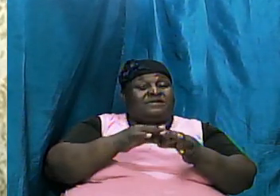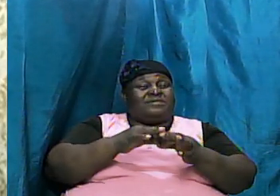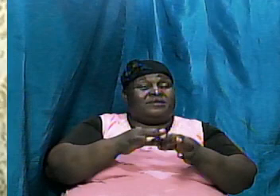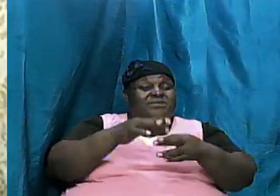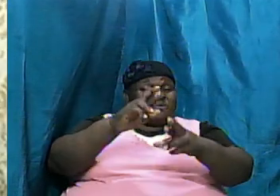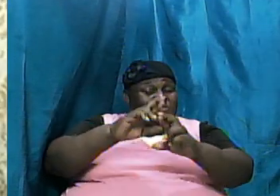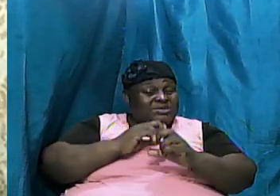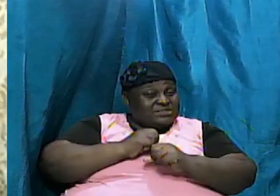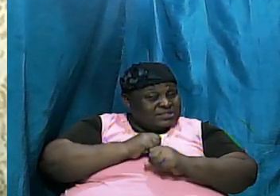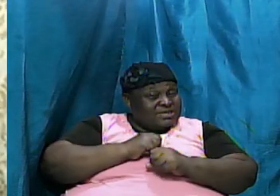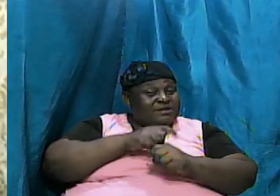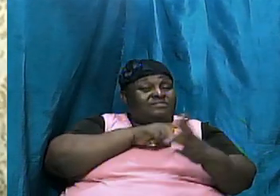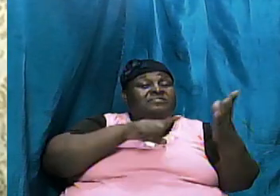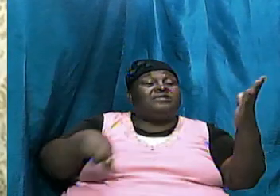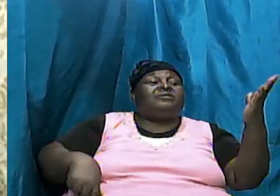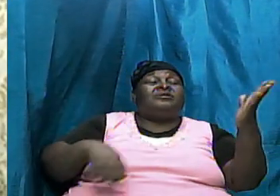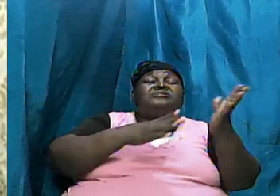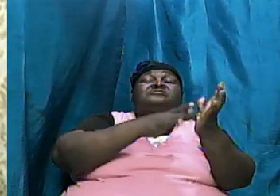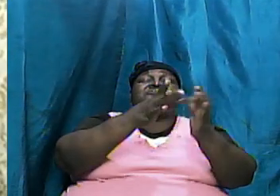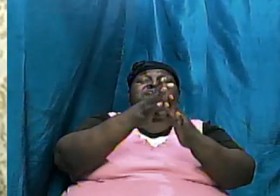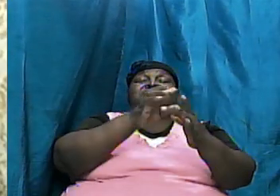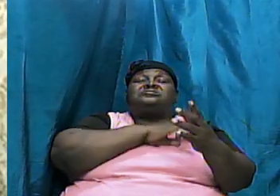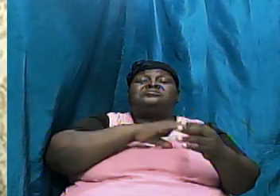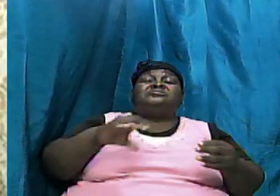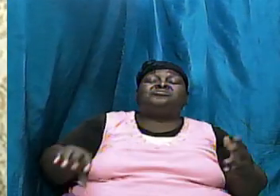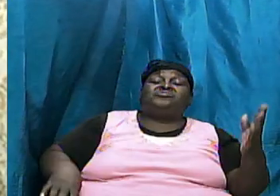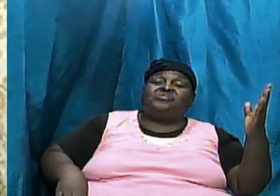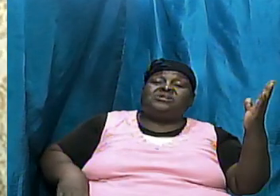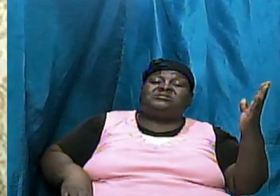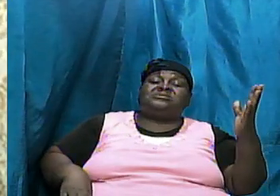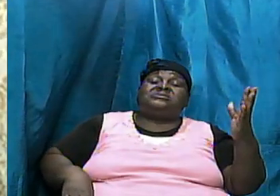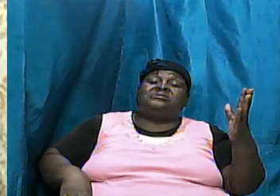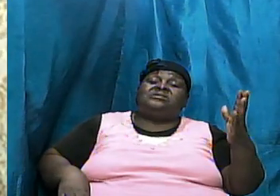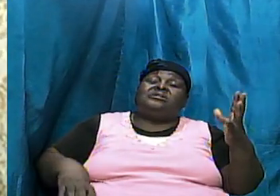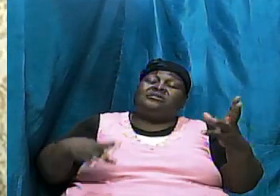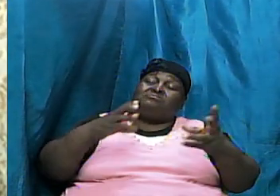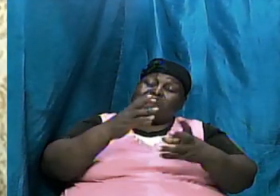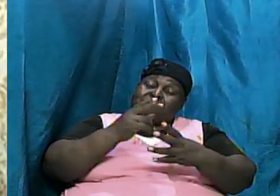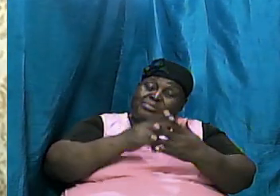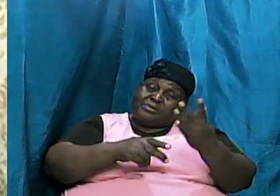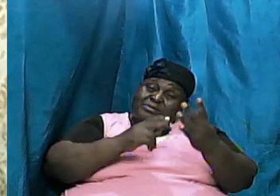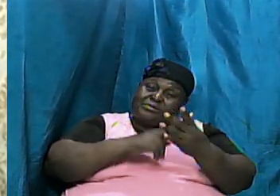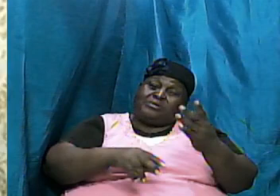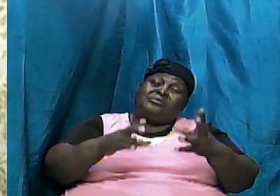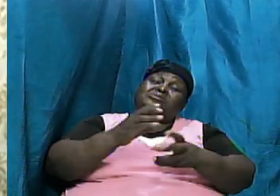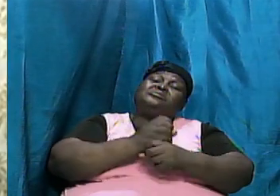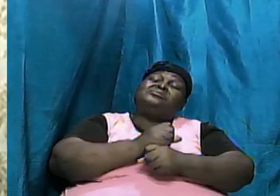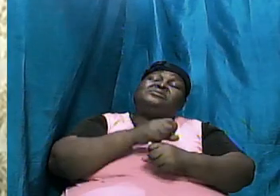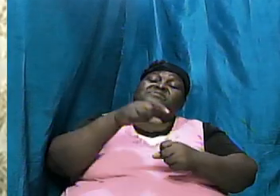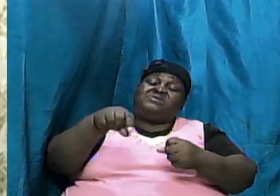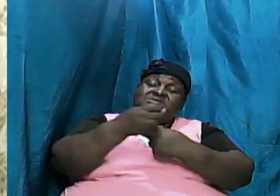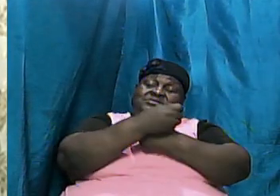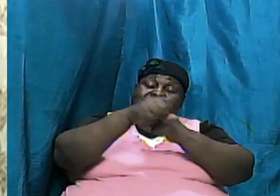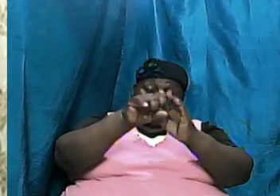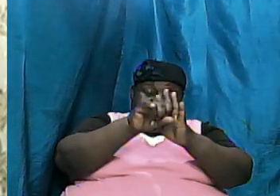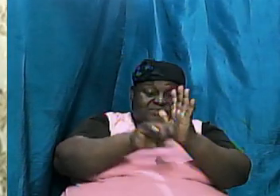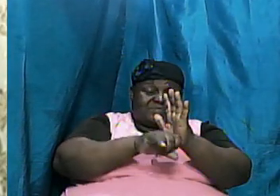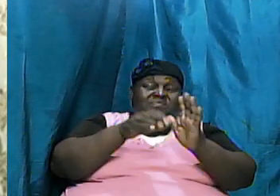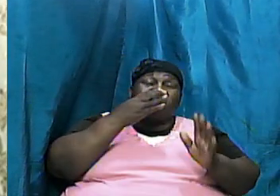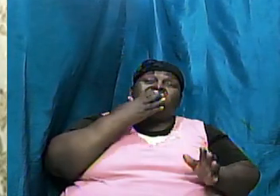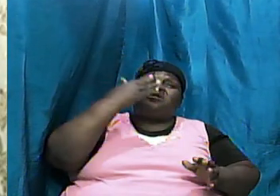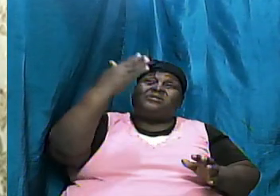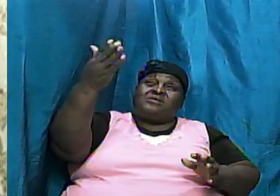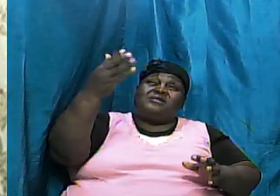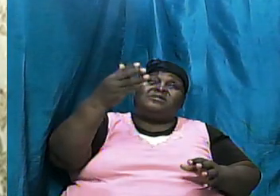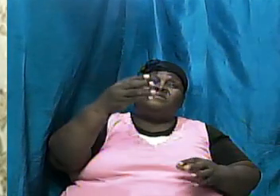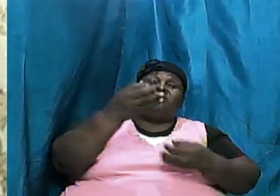yes and we partook of this salvation thank God for full salvation thank God for